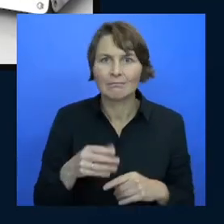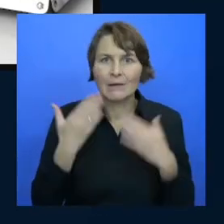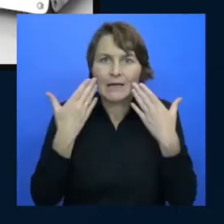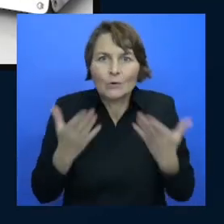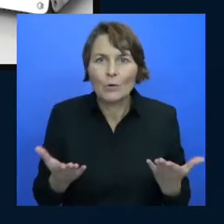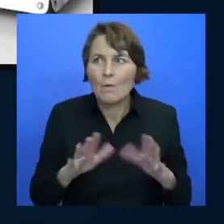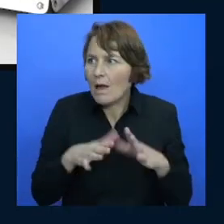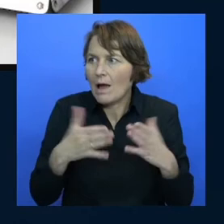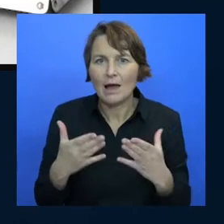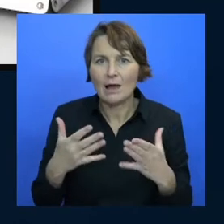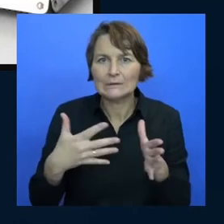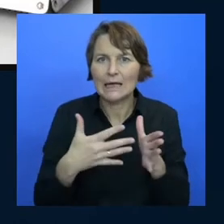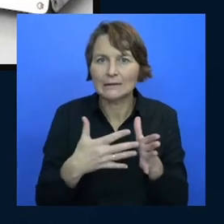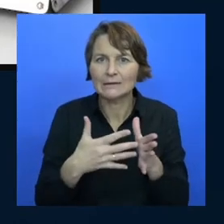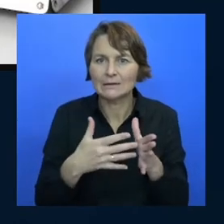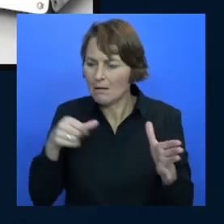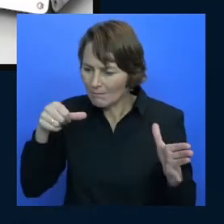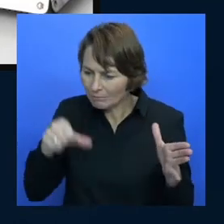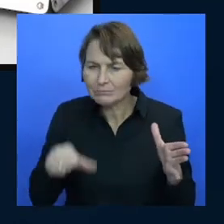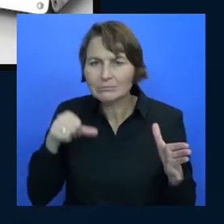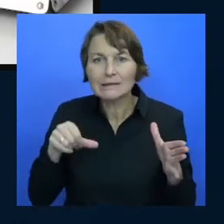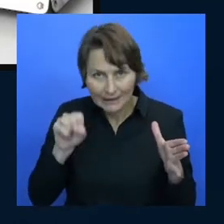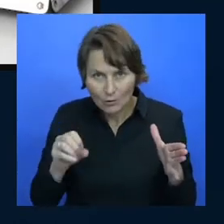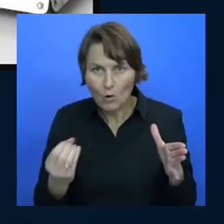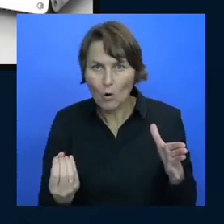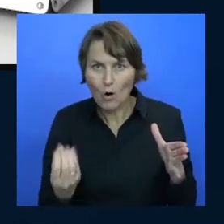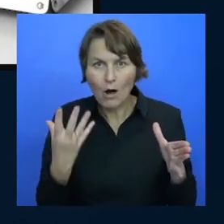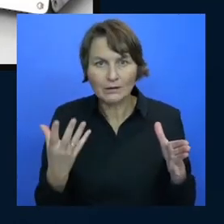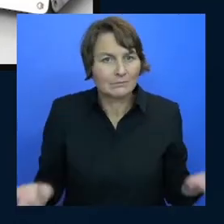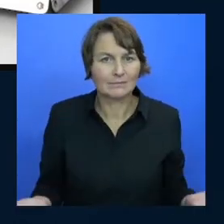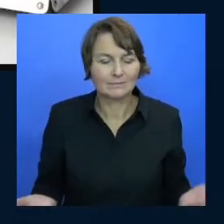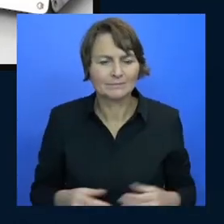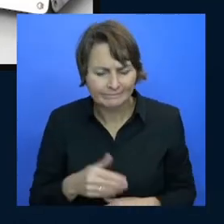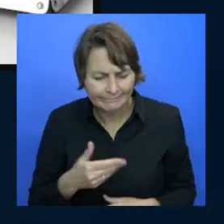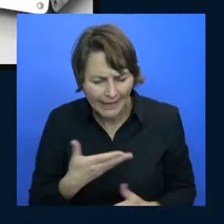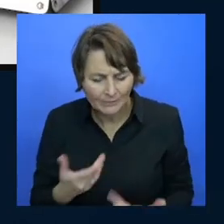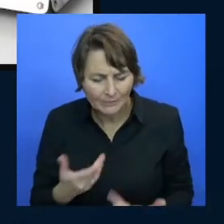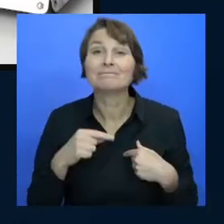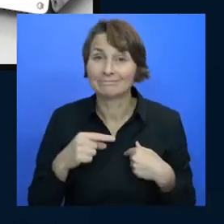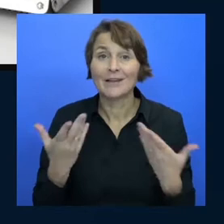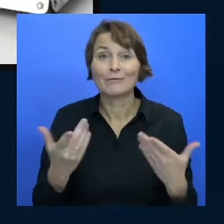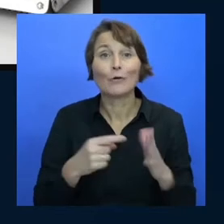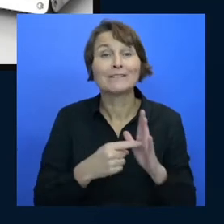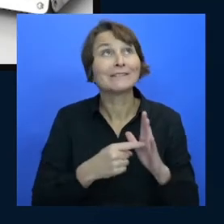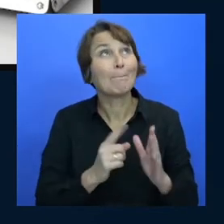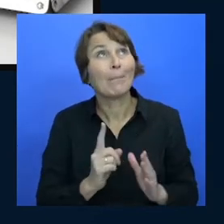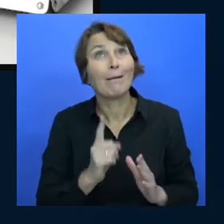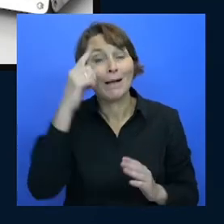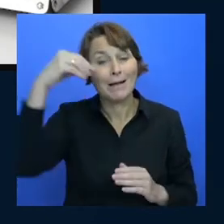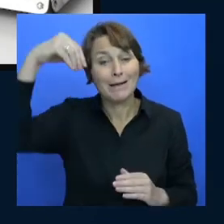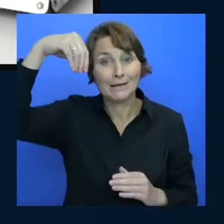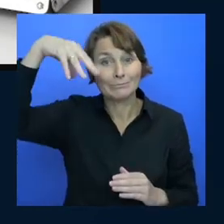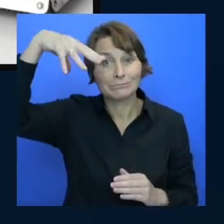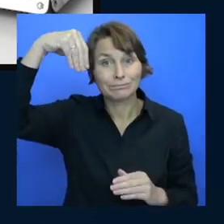if the power is on floor and switch the light on and off let's see if that works exactly right yeah